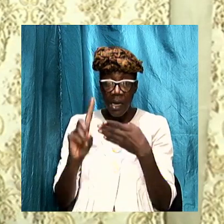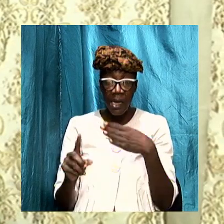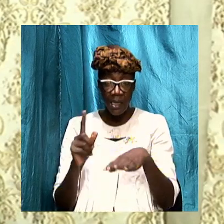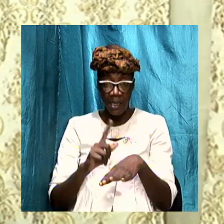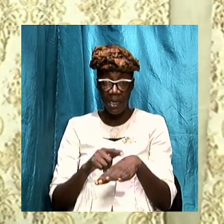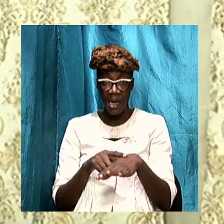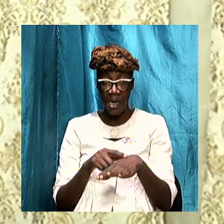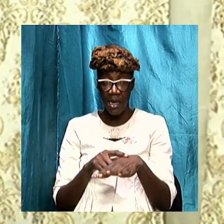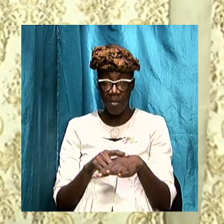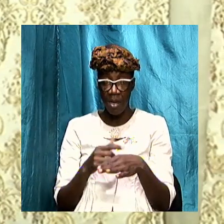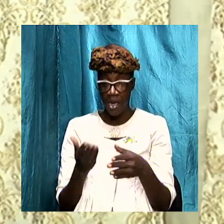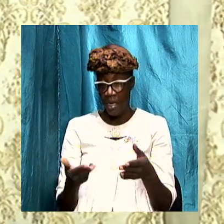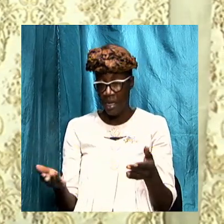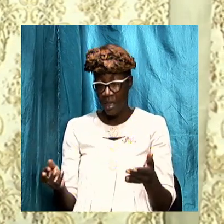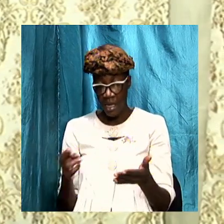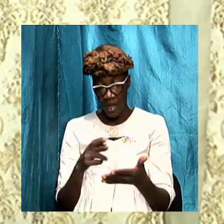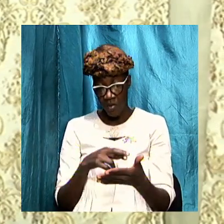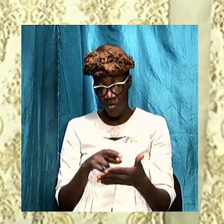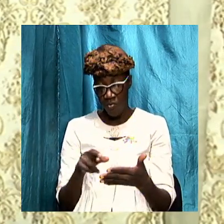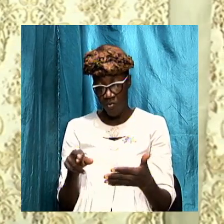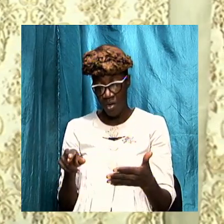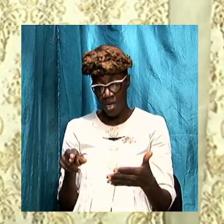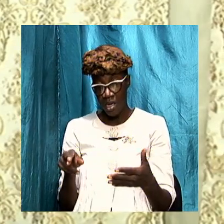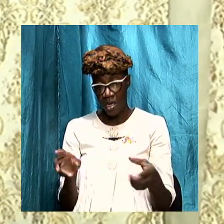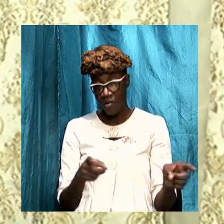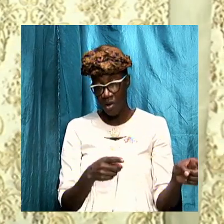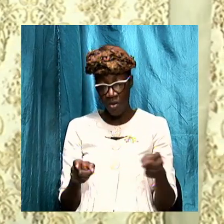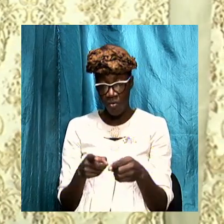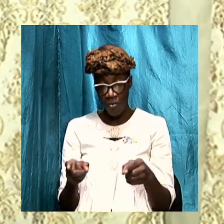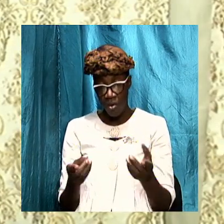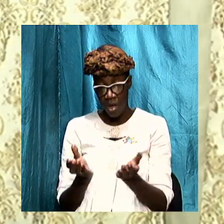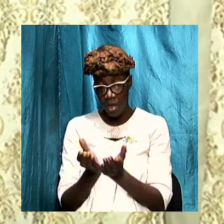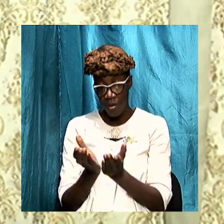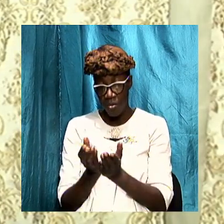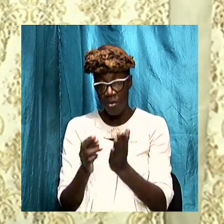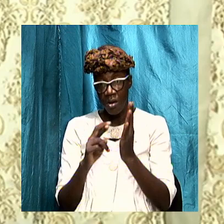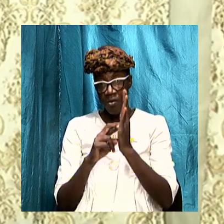will read about as we do the book of Revelation